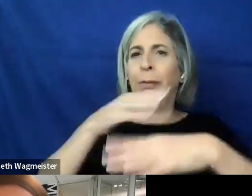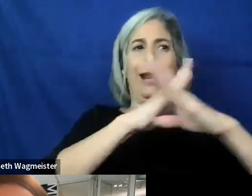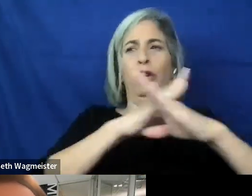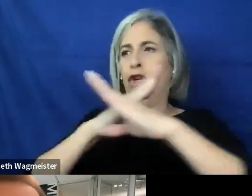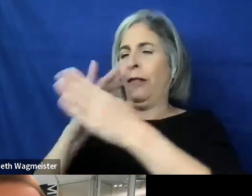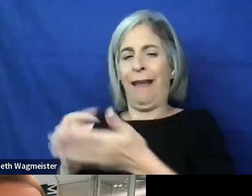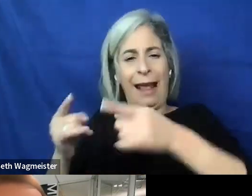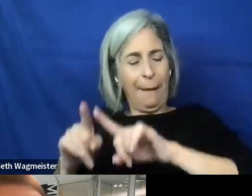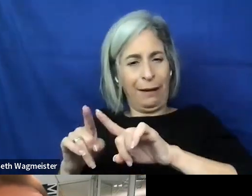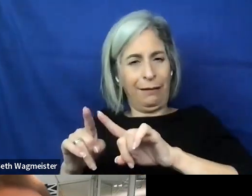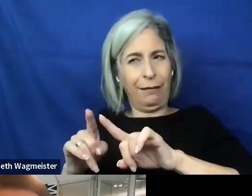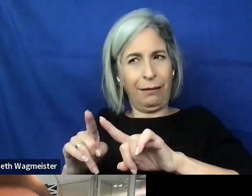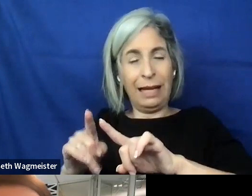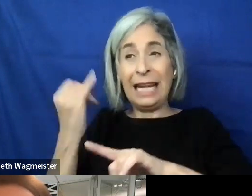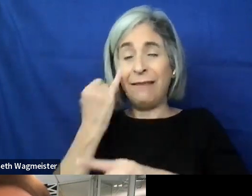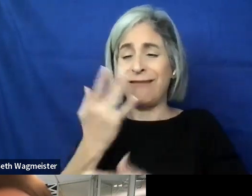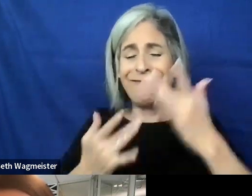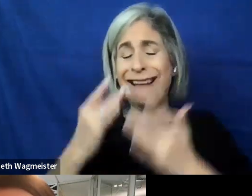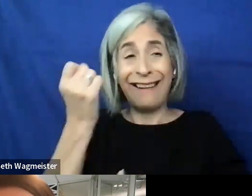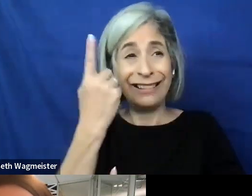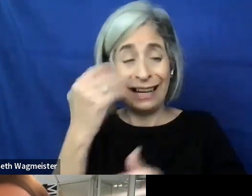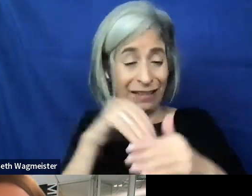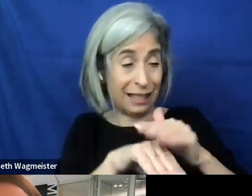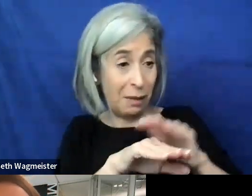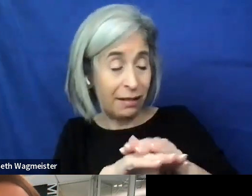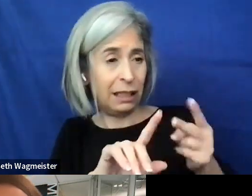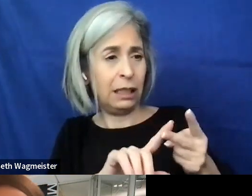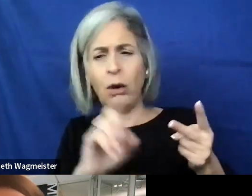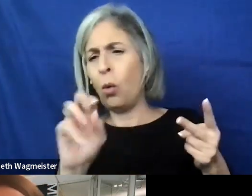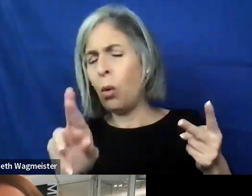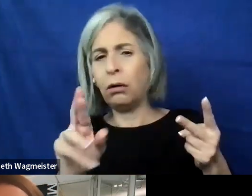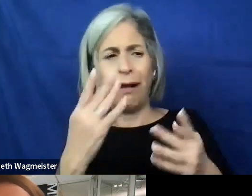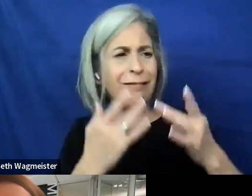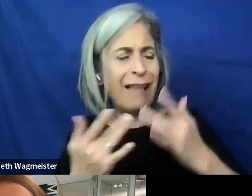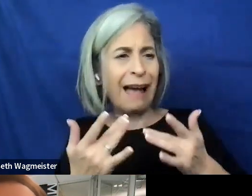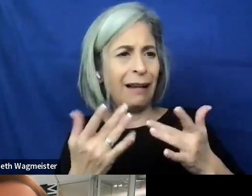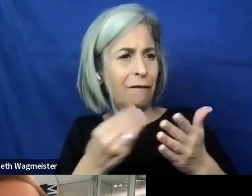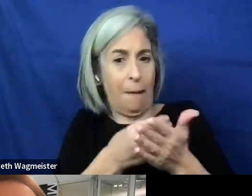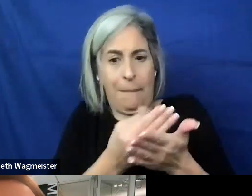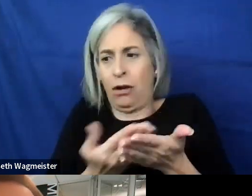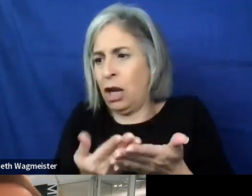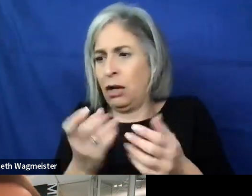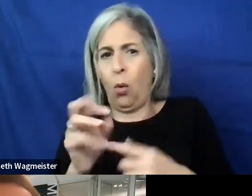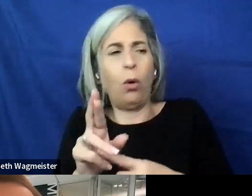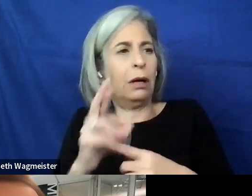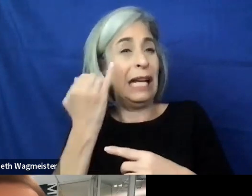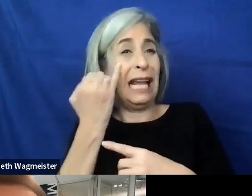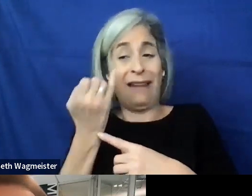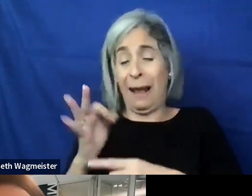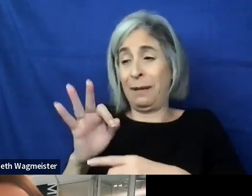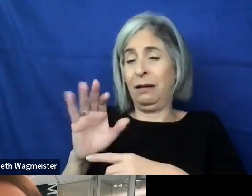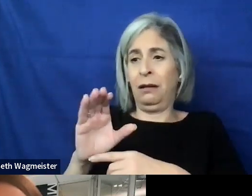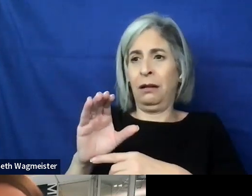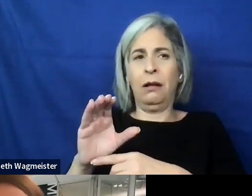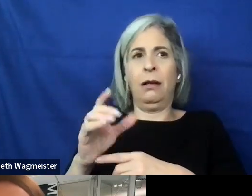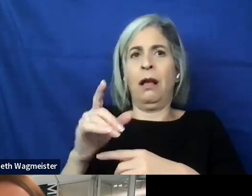you get, you know, whether it's lack of understanding of accessibility, or lack of budget, or, you know, if the company is taking a reactive